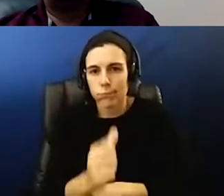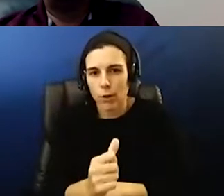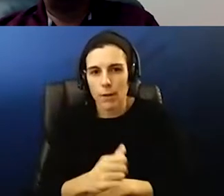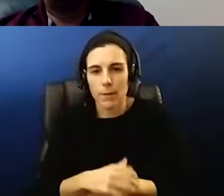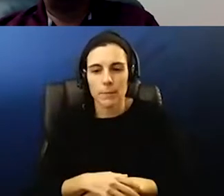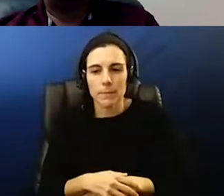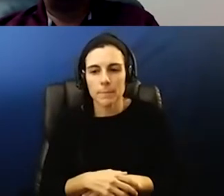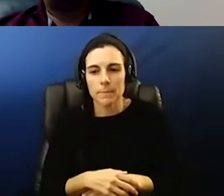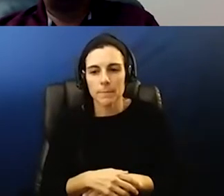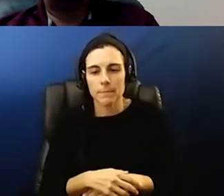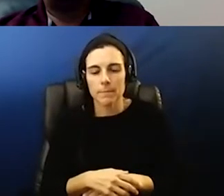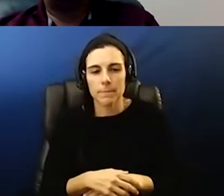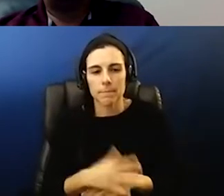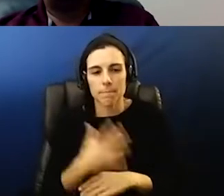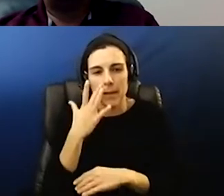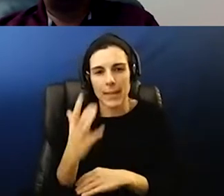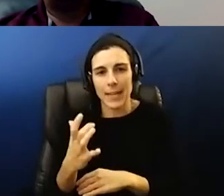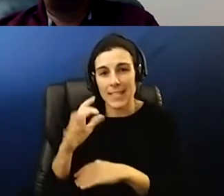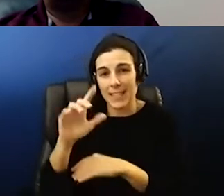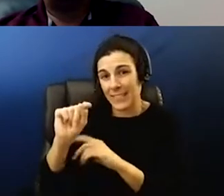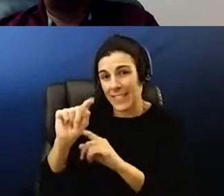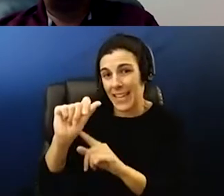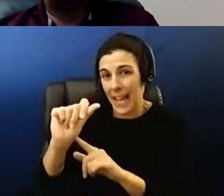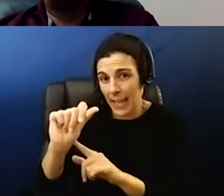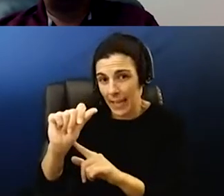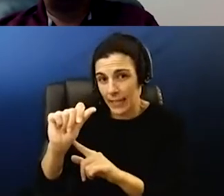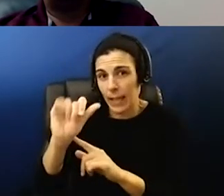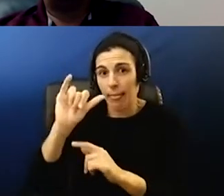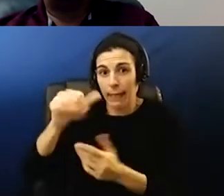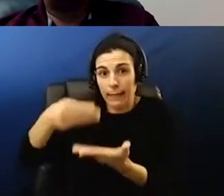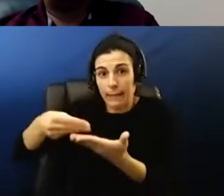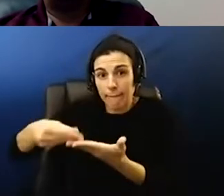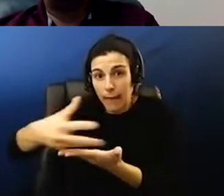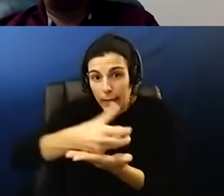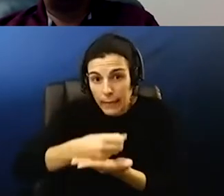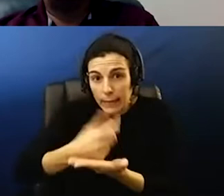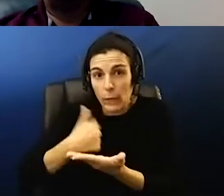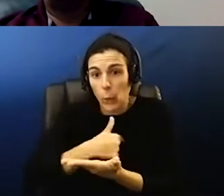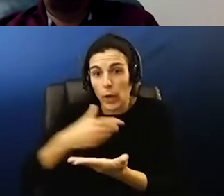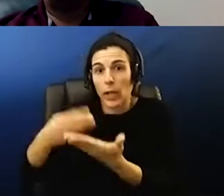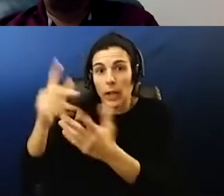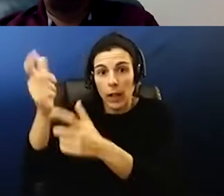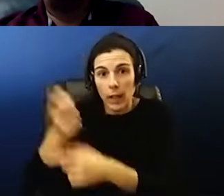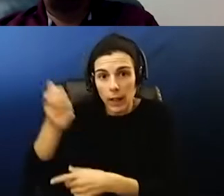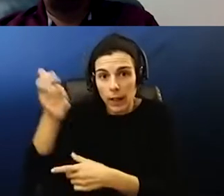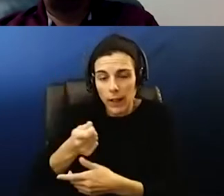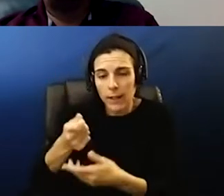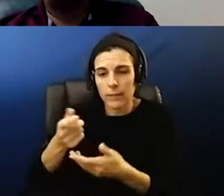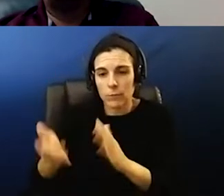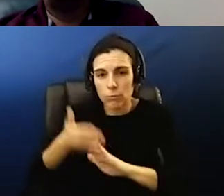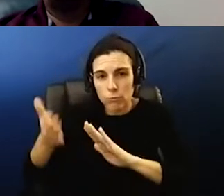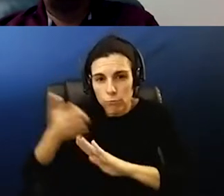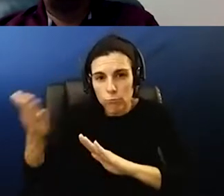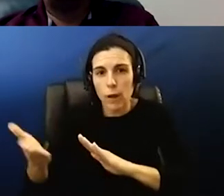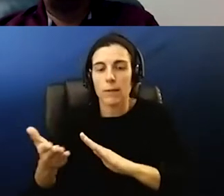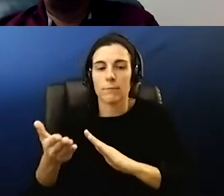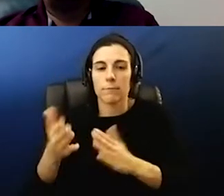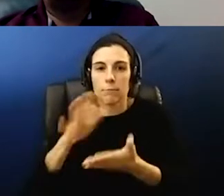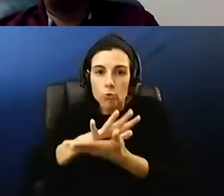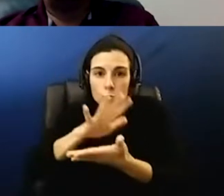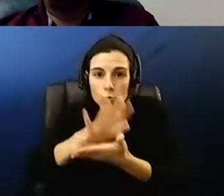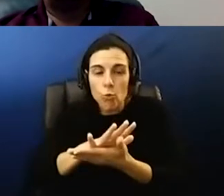per ta and ta is our funding mechanism the money that we get you know to pay our teachers salaries